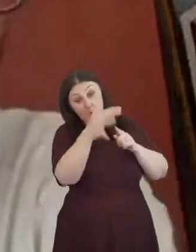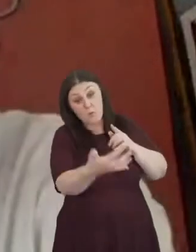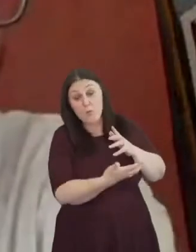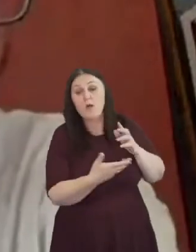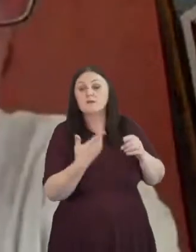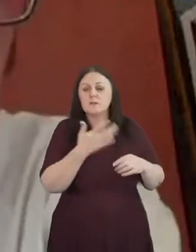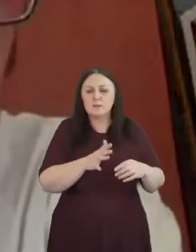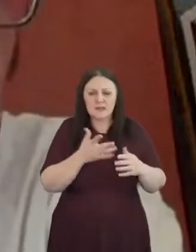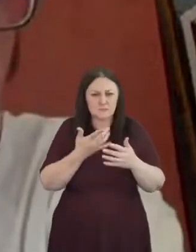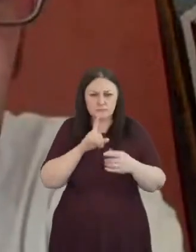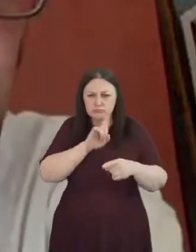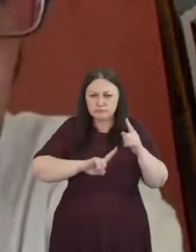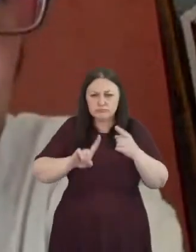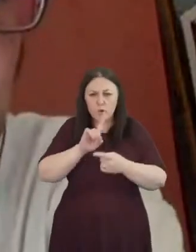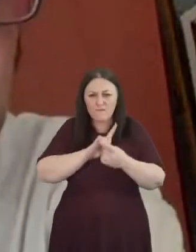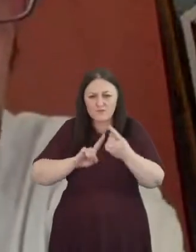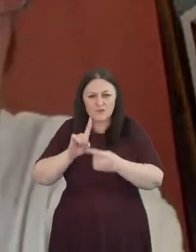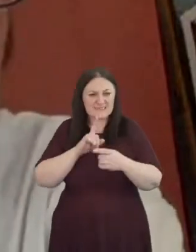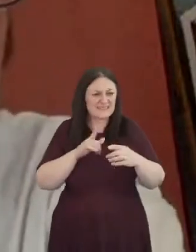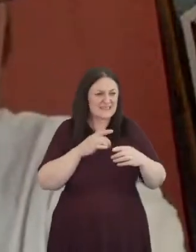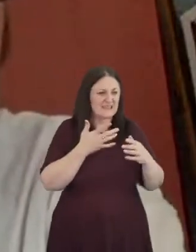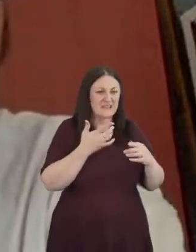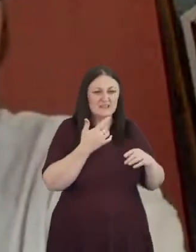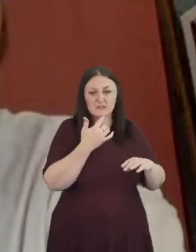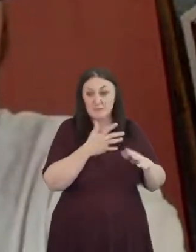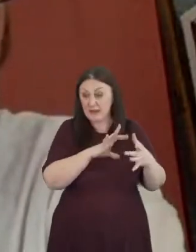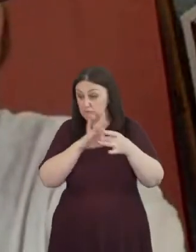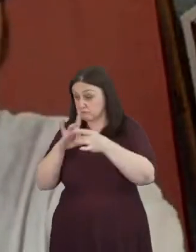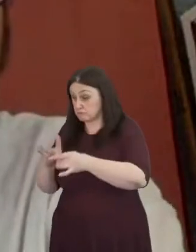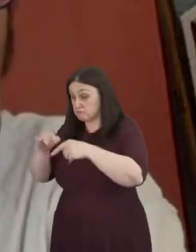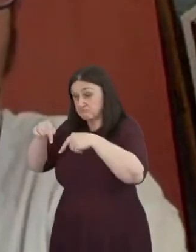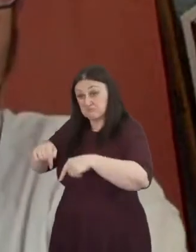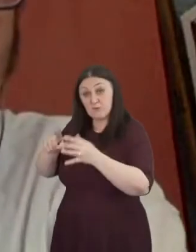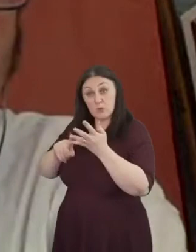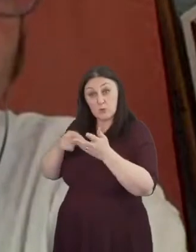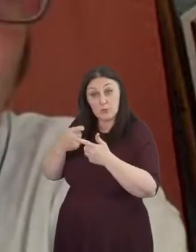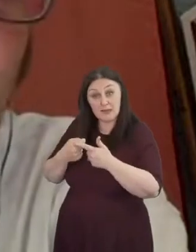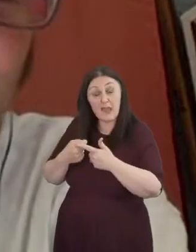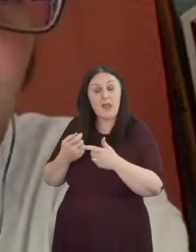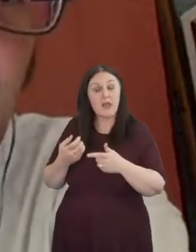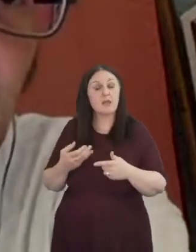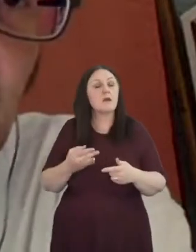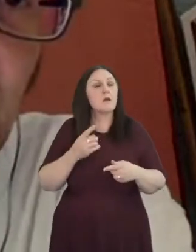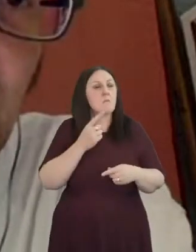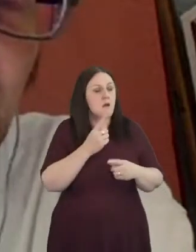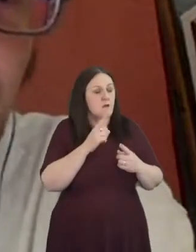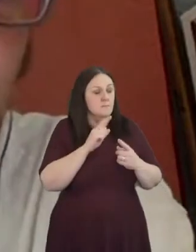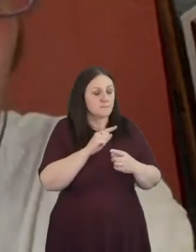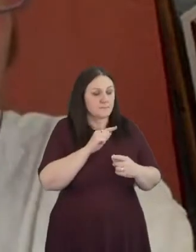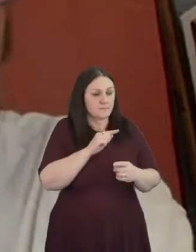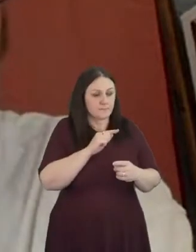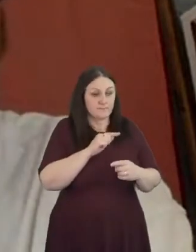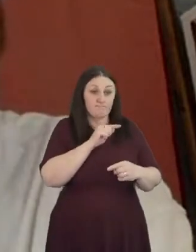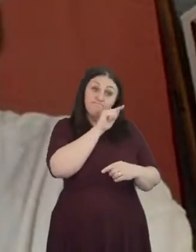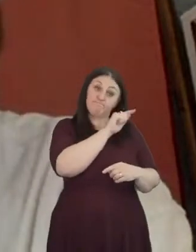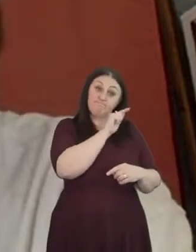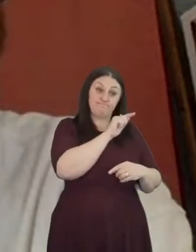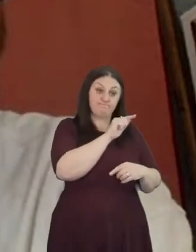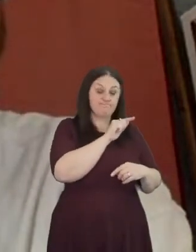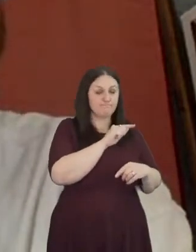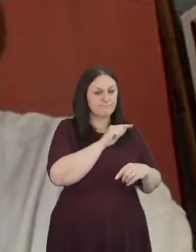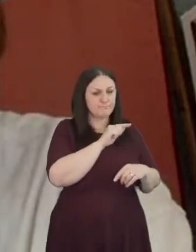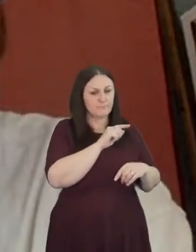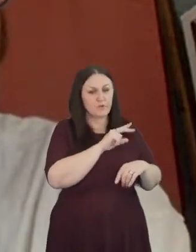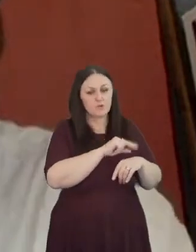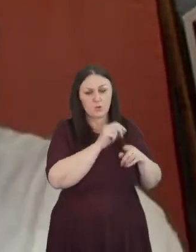and i think we've you know had a lot of connections in the uk and and and uh but one of the things that dr perkins um